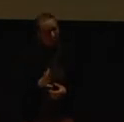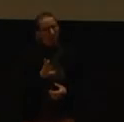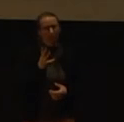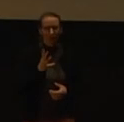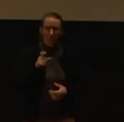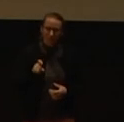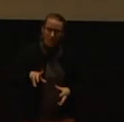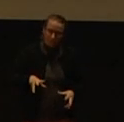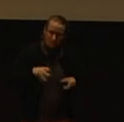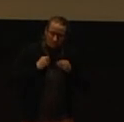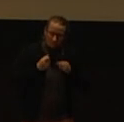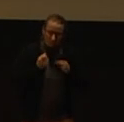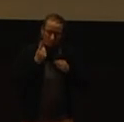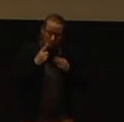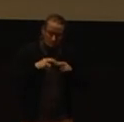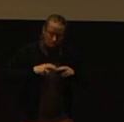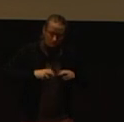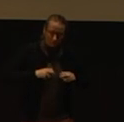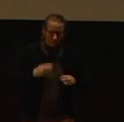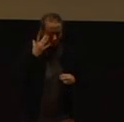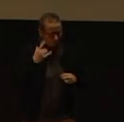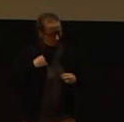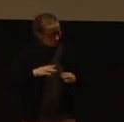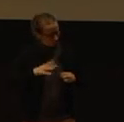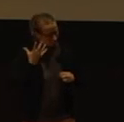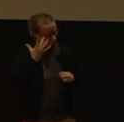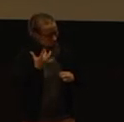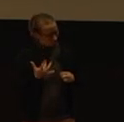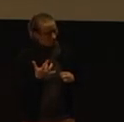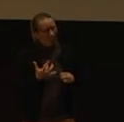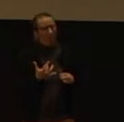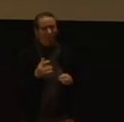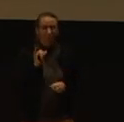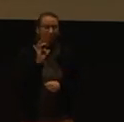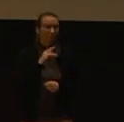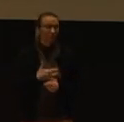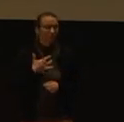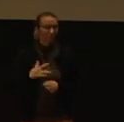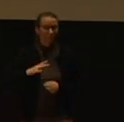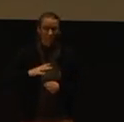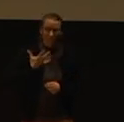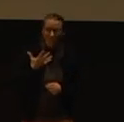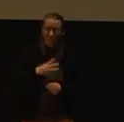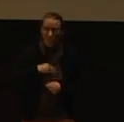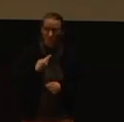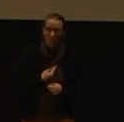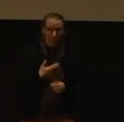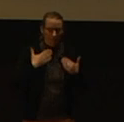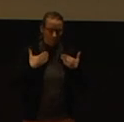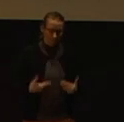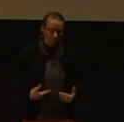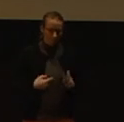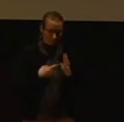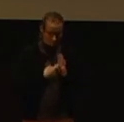triggers and acknowledge the defensiveness that just came up. Feeling defensive is our body's way of showing us that we